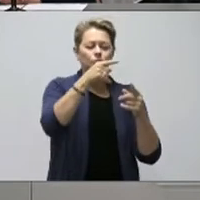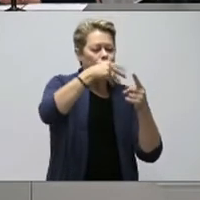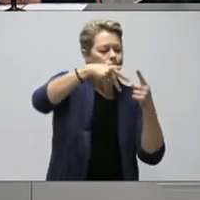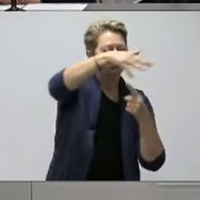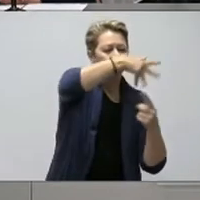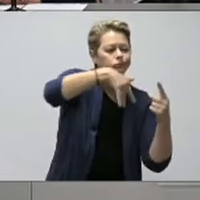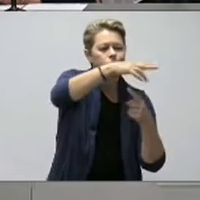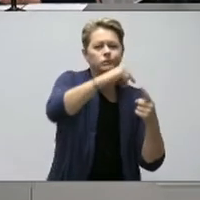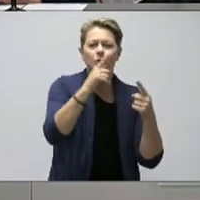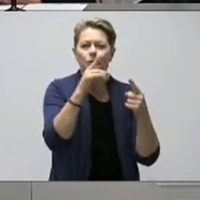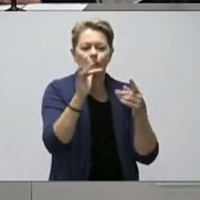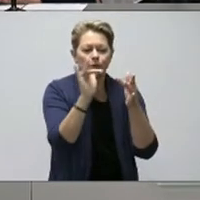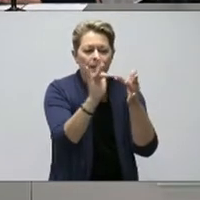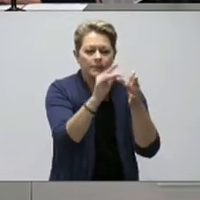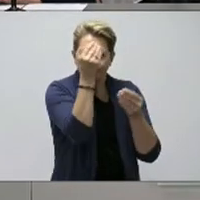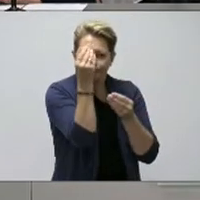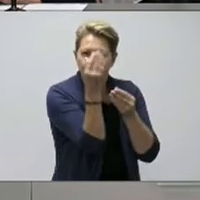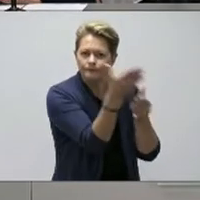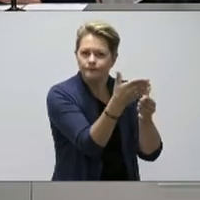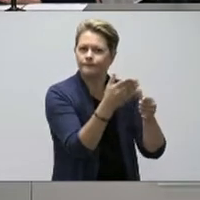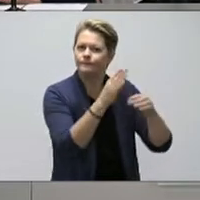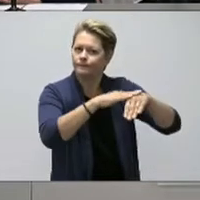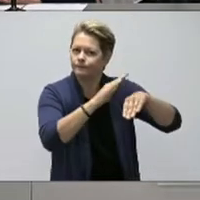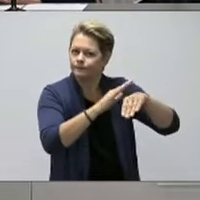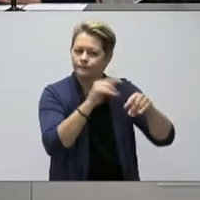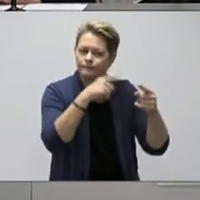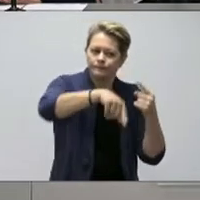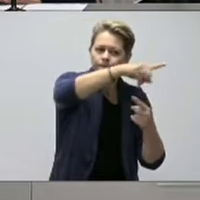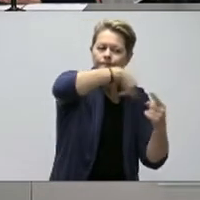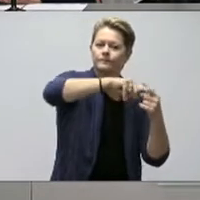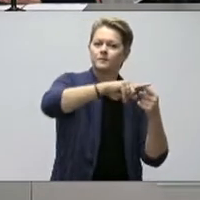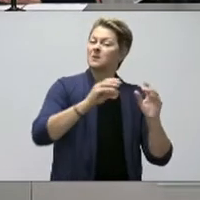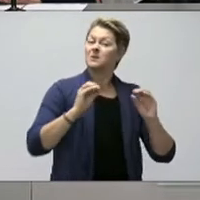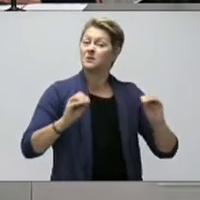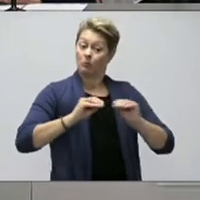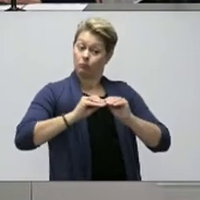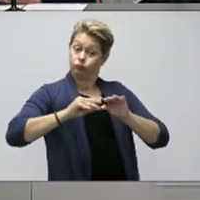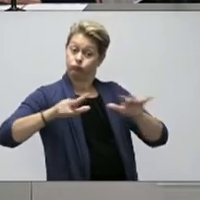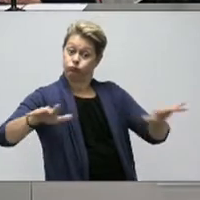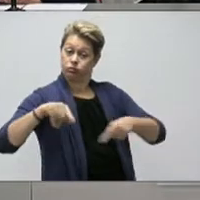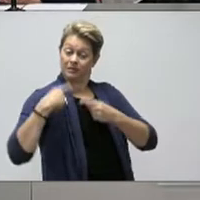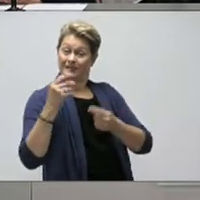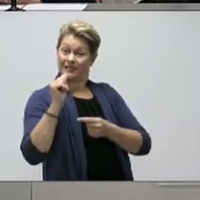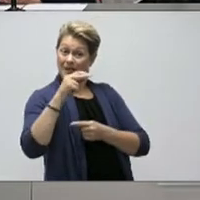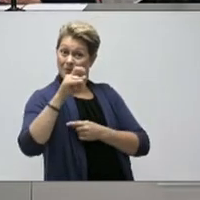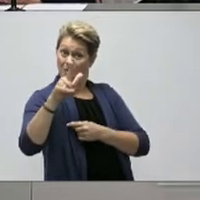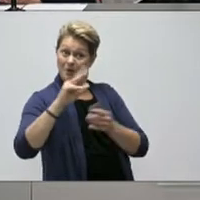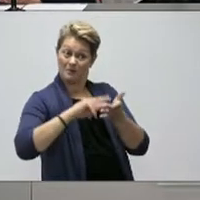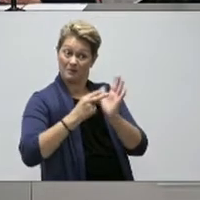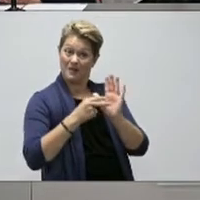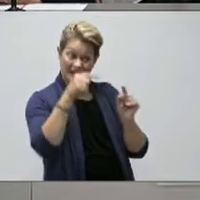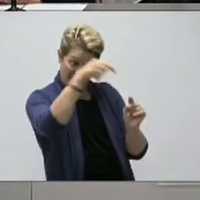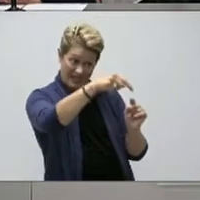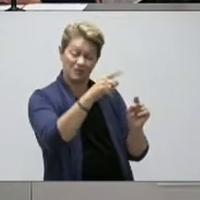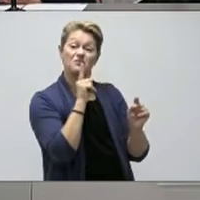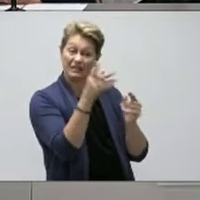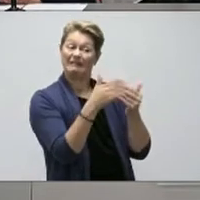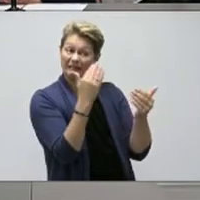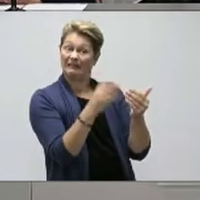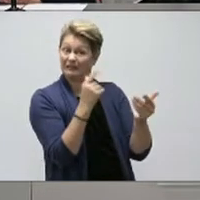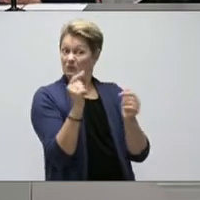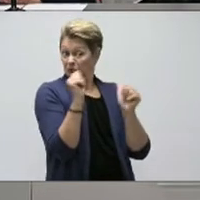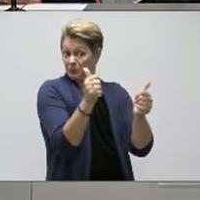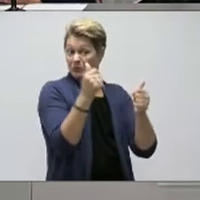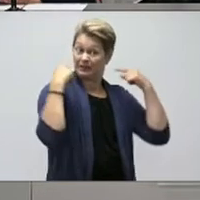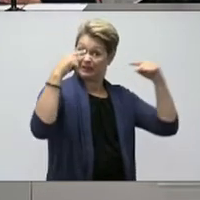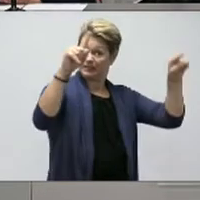made. We haven't had any community spread since April, which has made contact tracing even easier. So what benefit